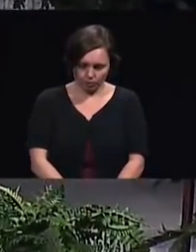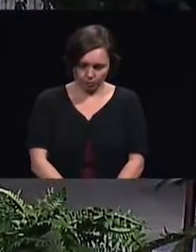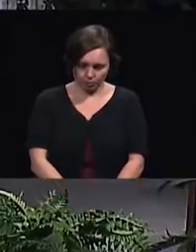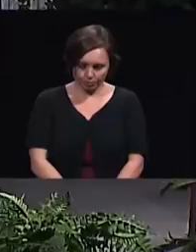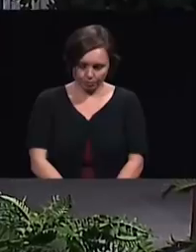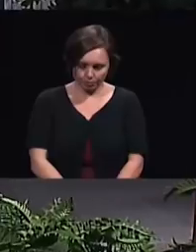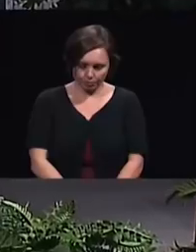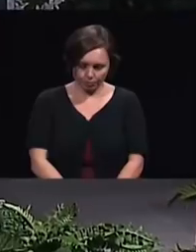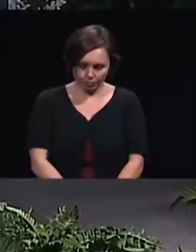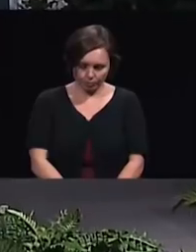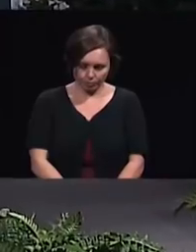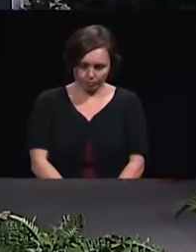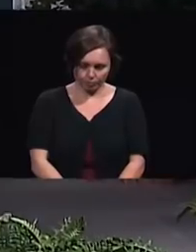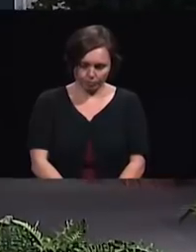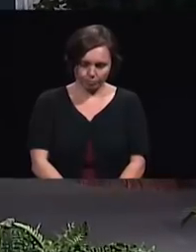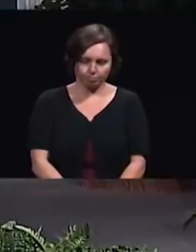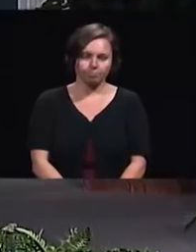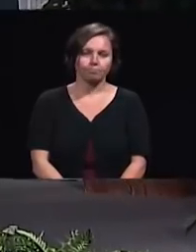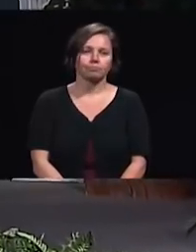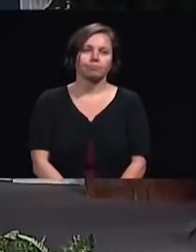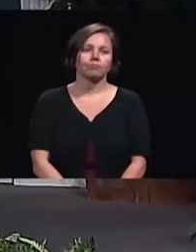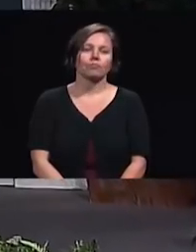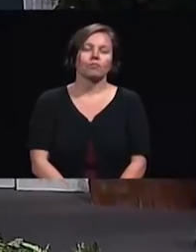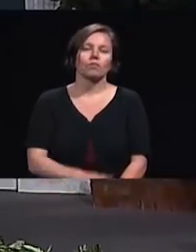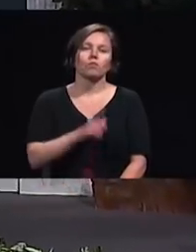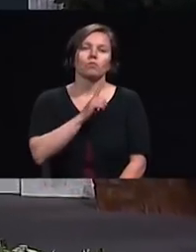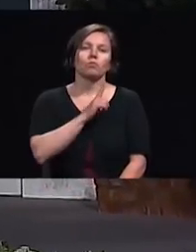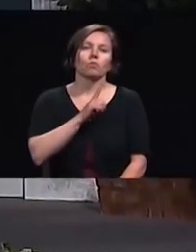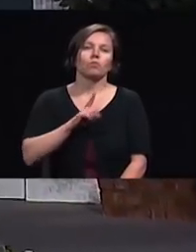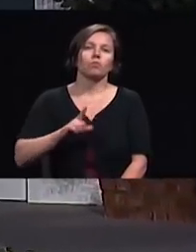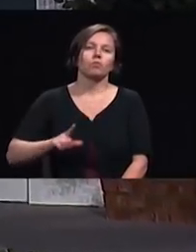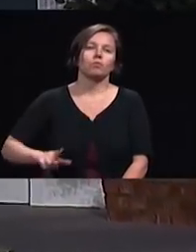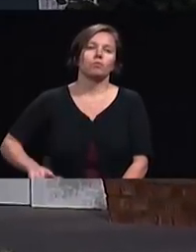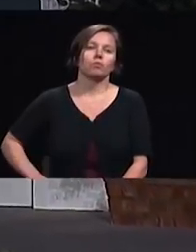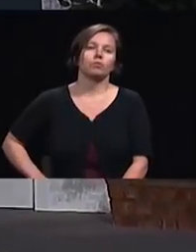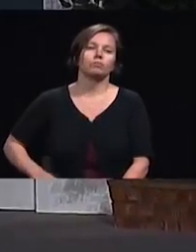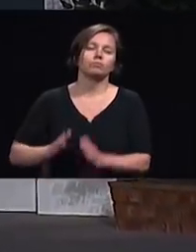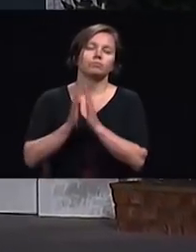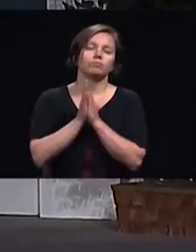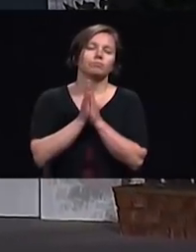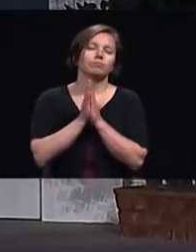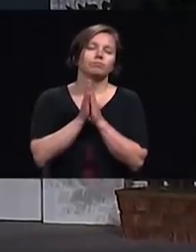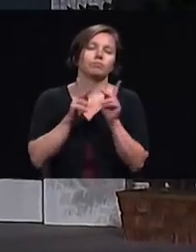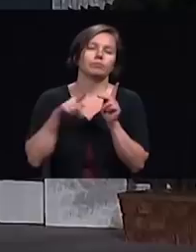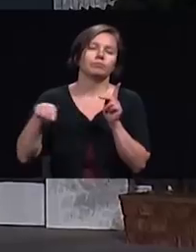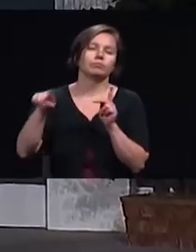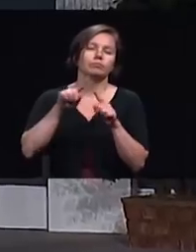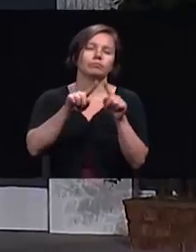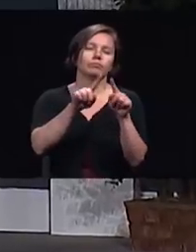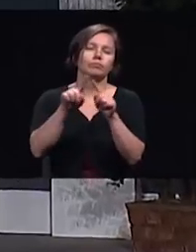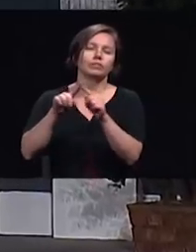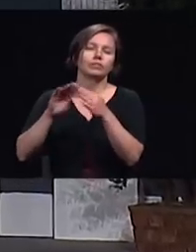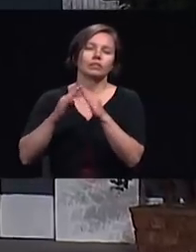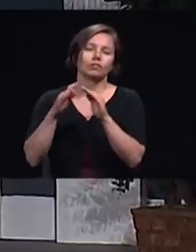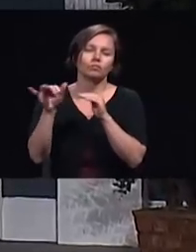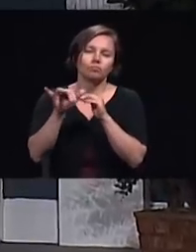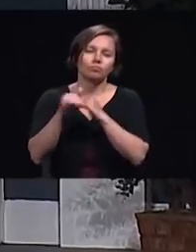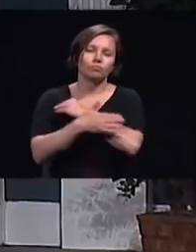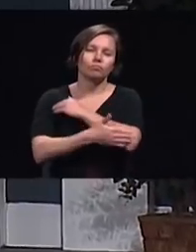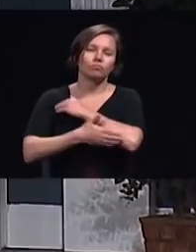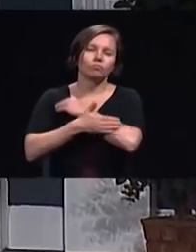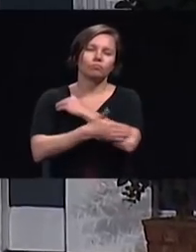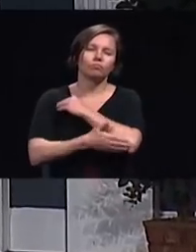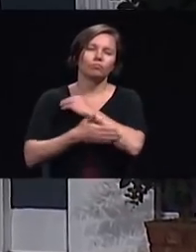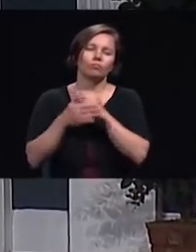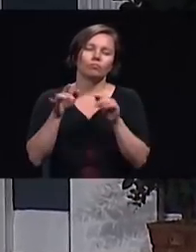Lord be with the people in the cities and the countryside help us